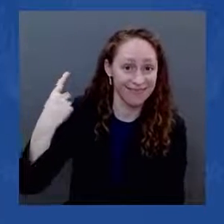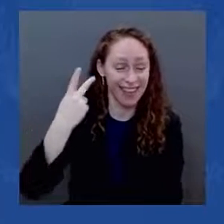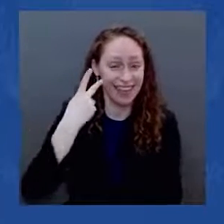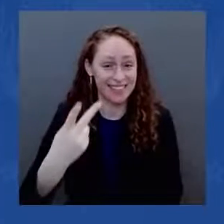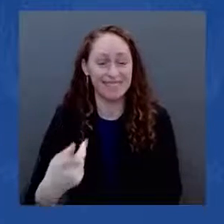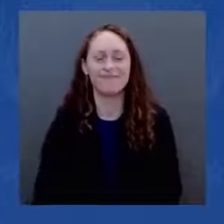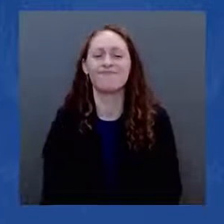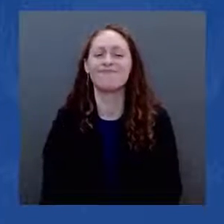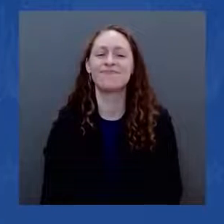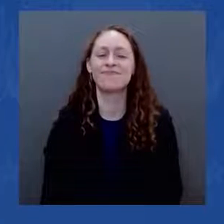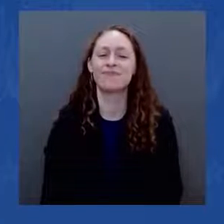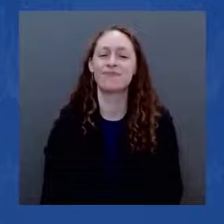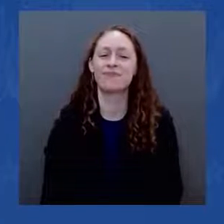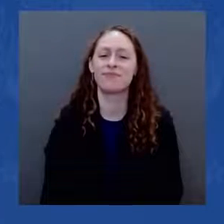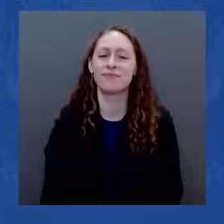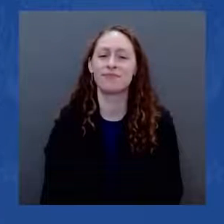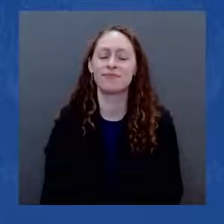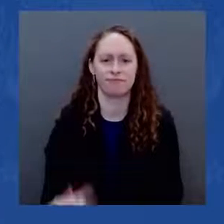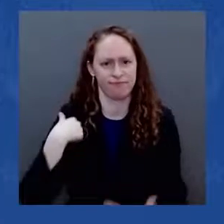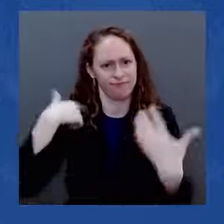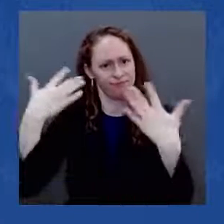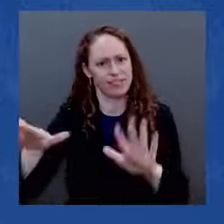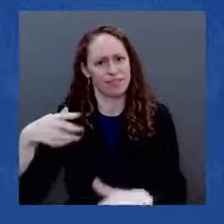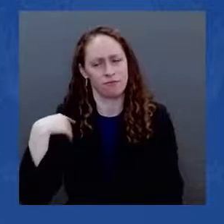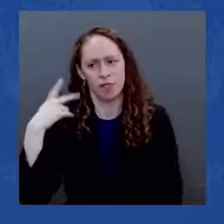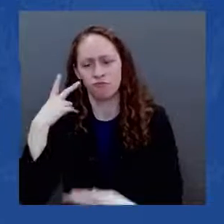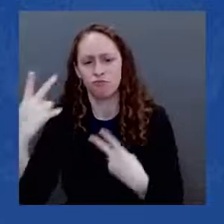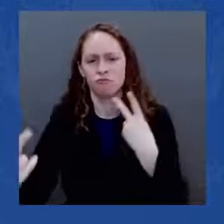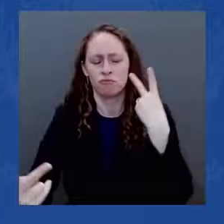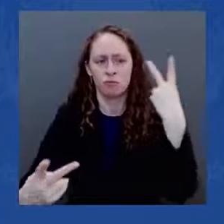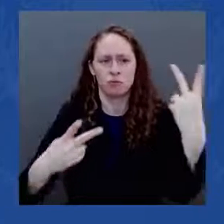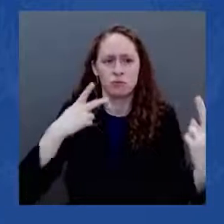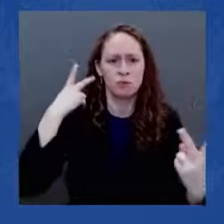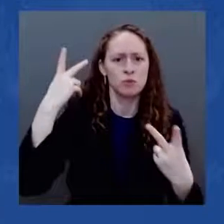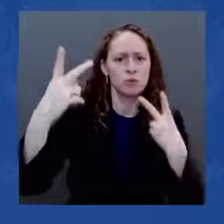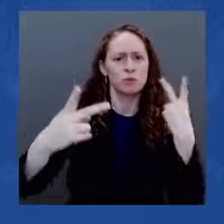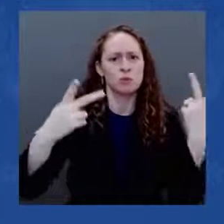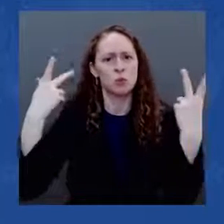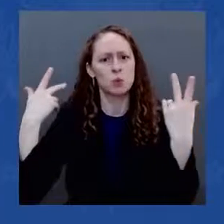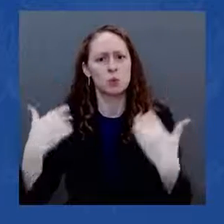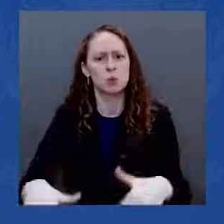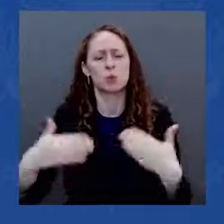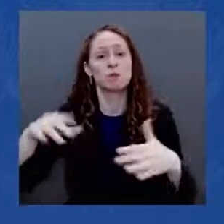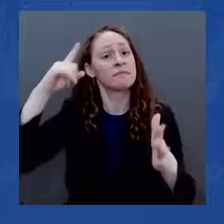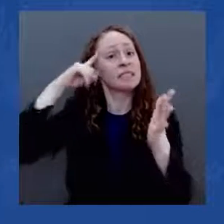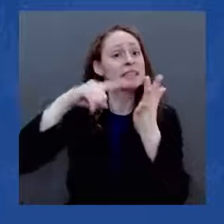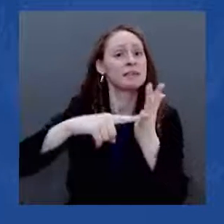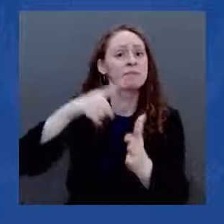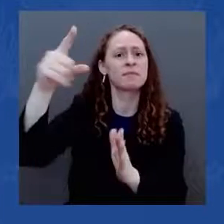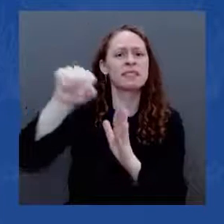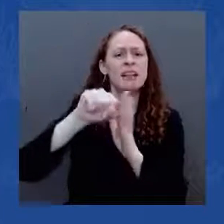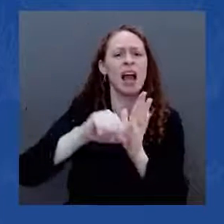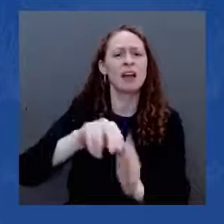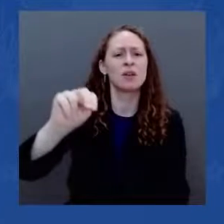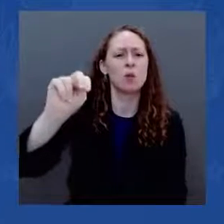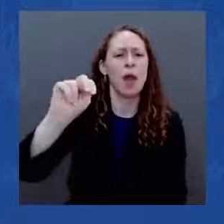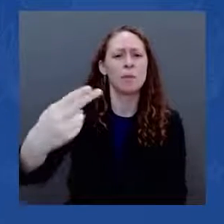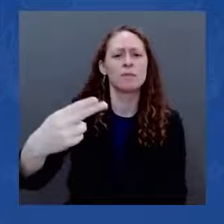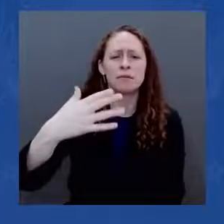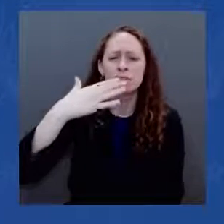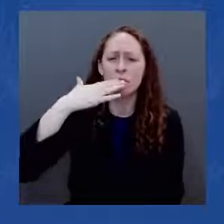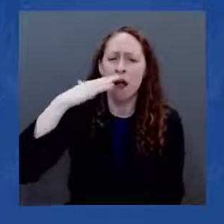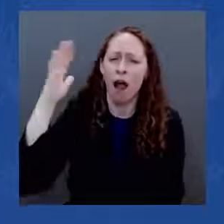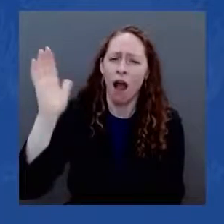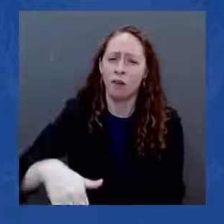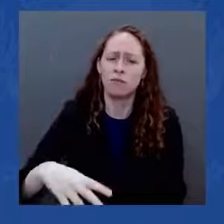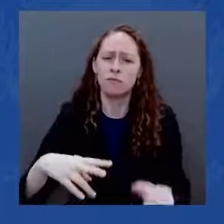I was up in New Hampshire. Visited a bridge where, if it's not upgraded, weight restrictions could mean that school buses and fire trucks would